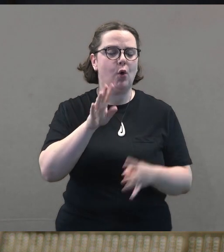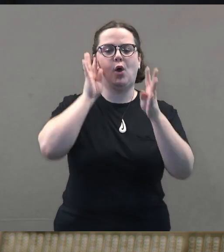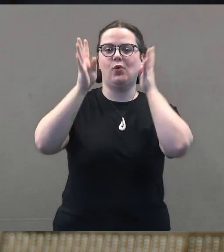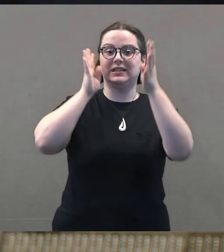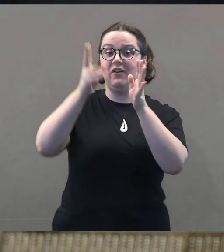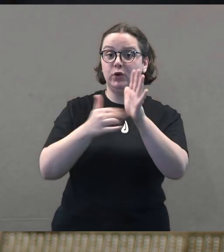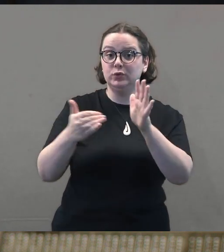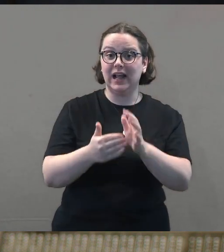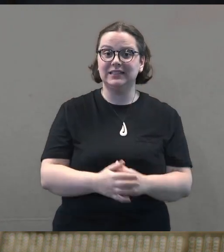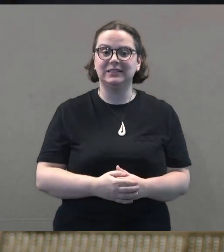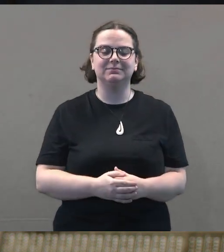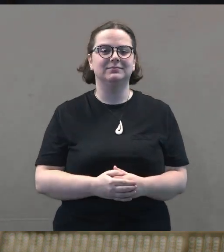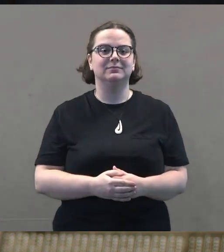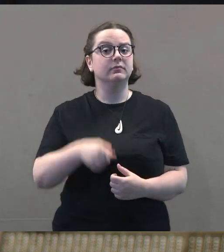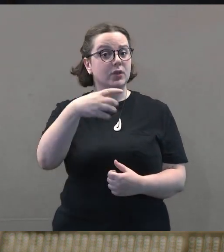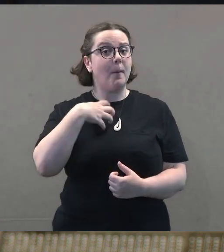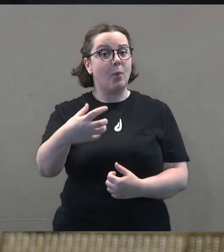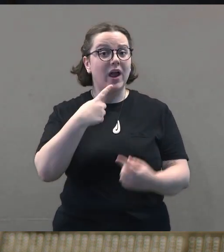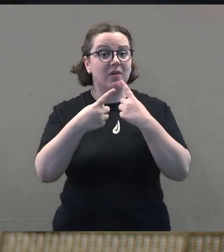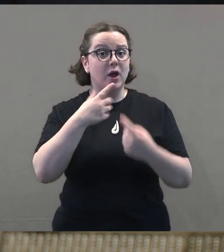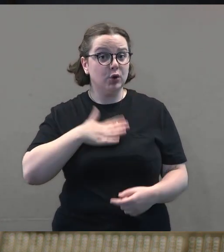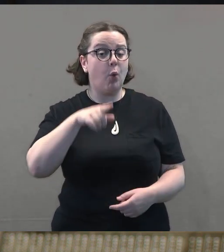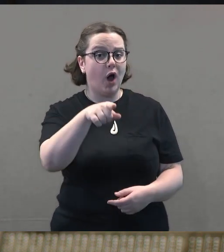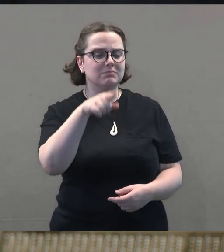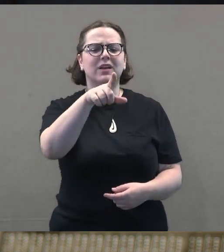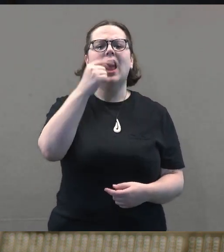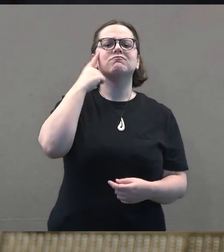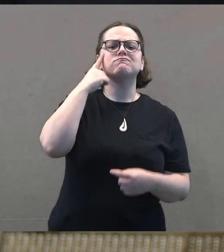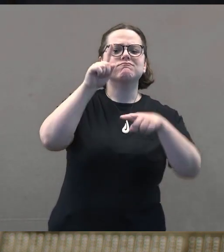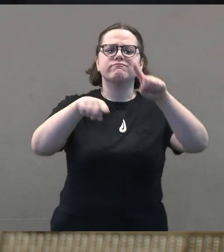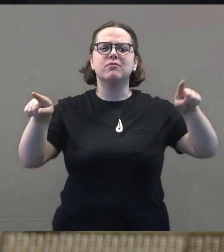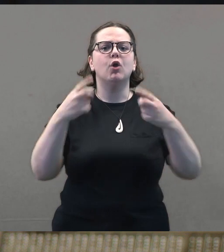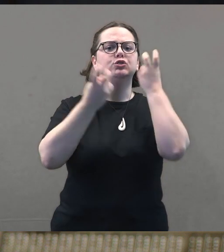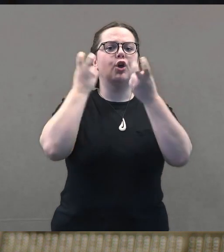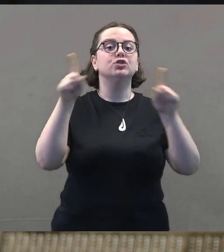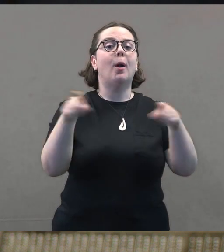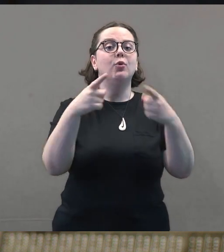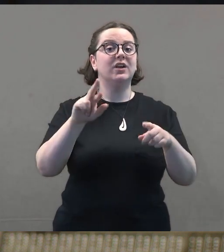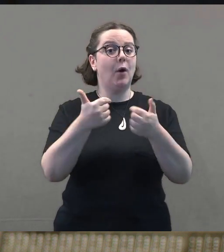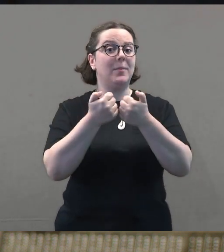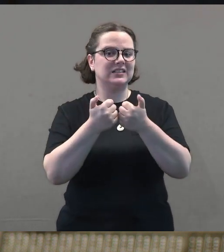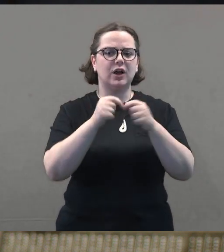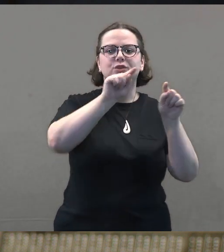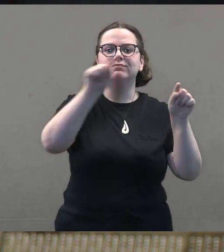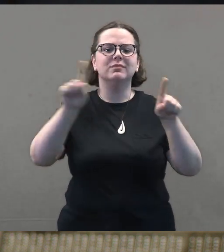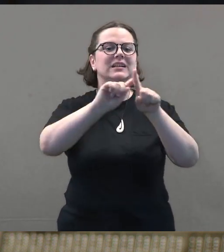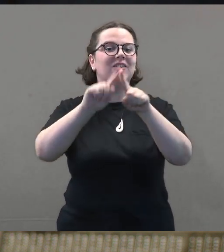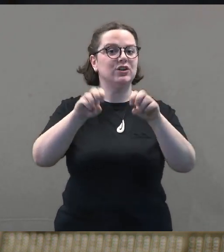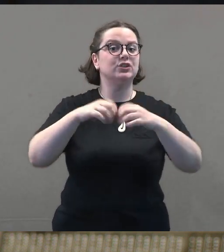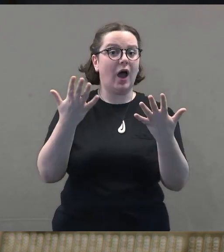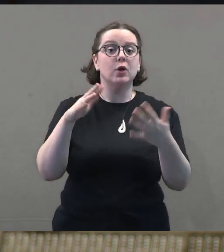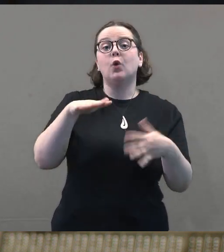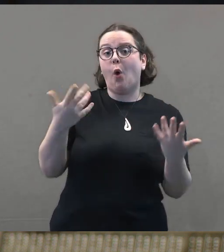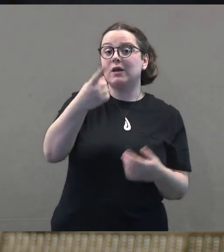supported by Creative New Zealand. For more information, search Music for PlayStation on your favourite streaming site or go to my website at jesseaustinstewart